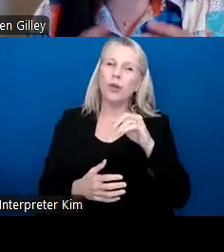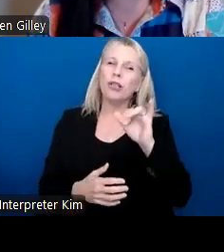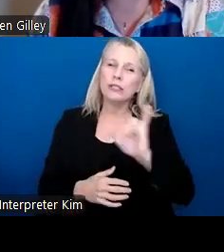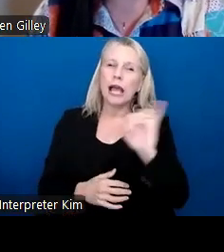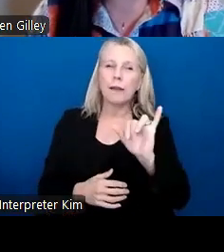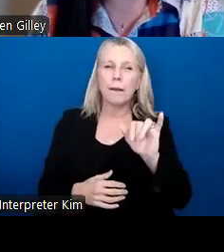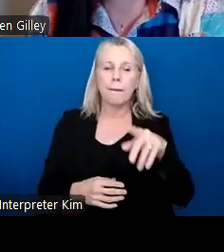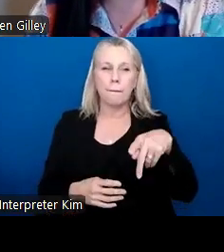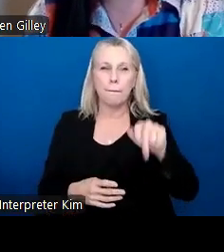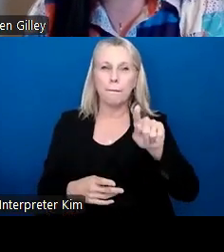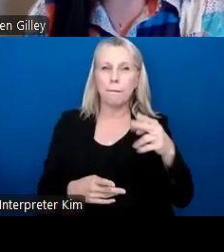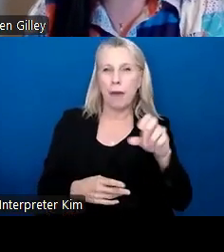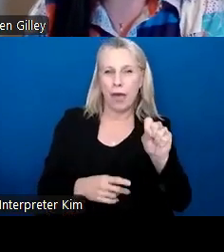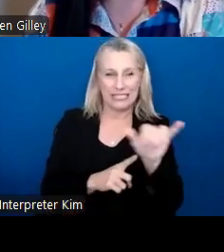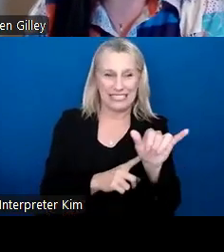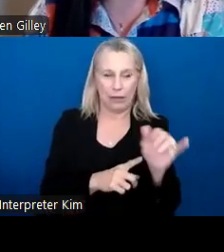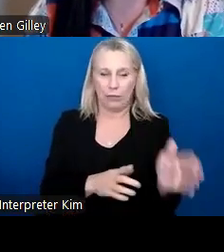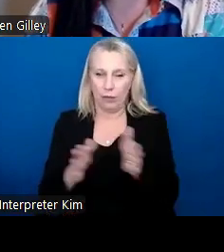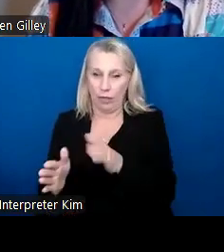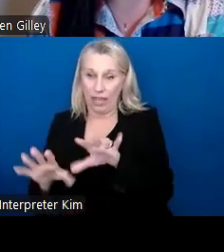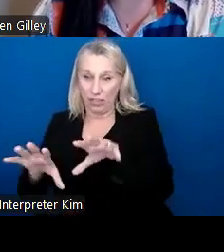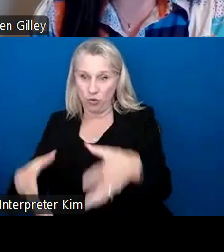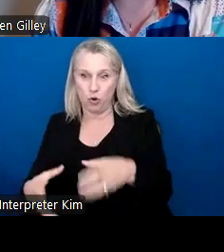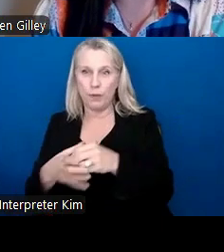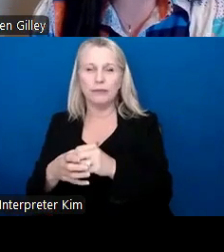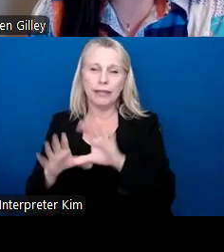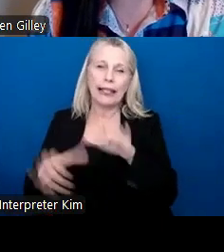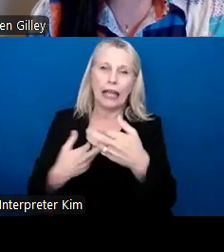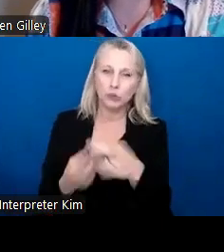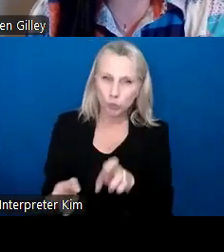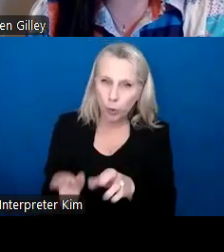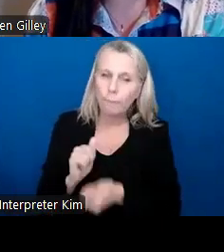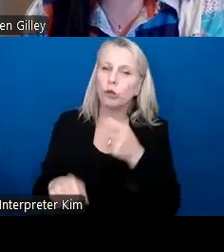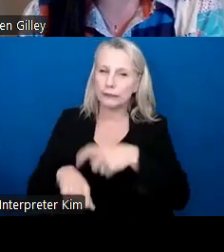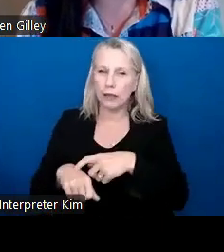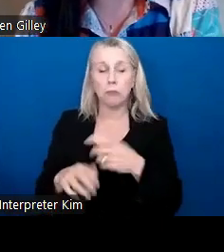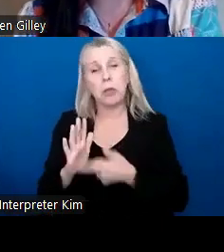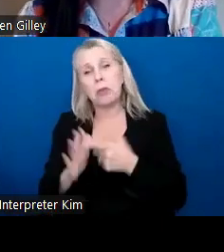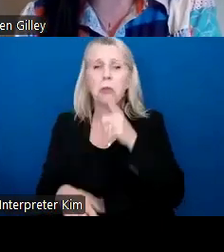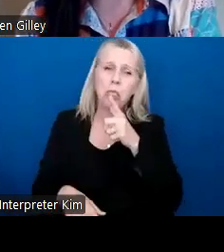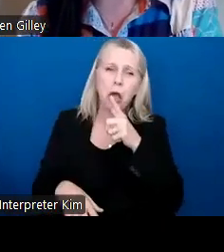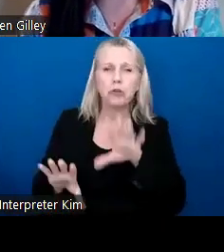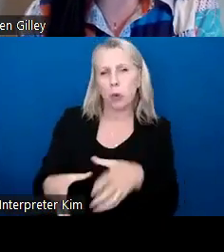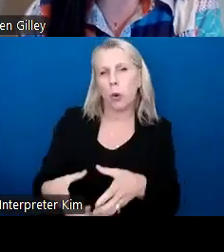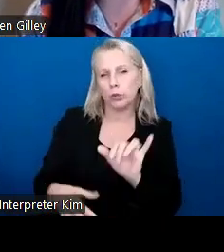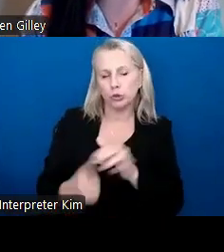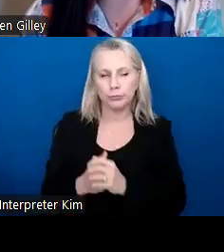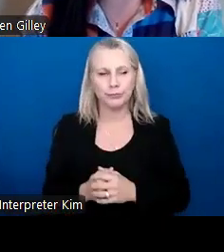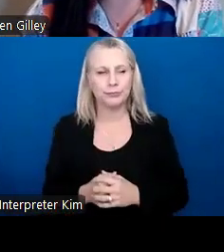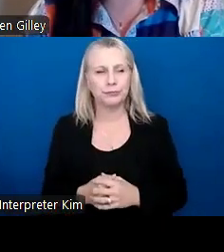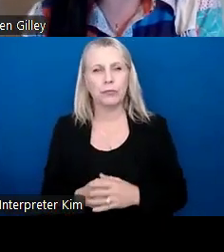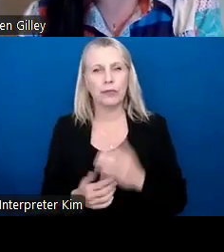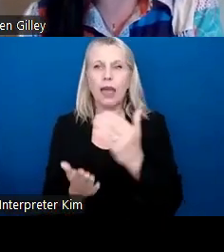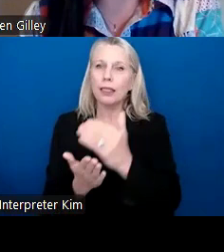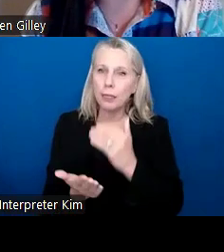PAVS. Usually it's a group being taught in a classroom. Most times they can be lunch groups as well. Lessons,